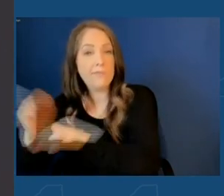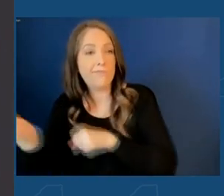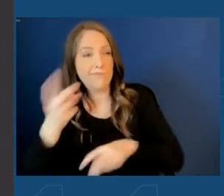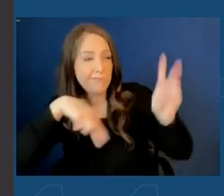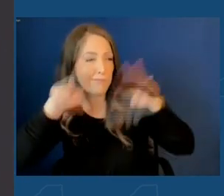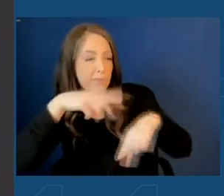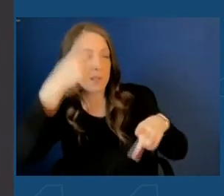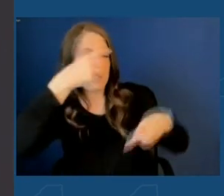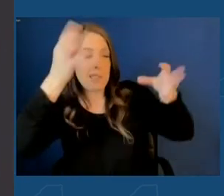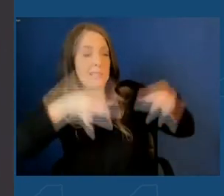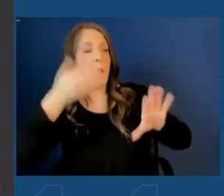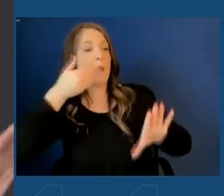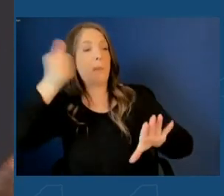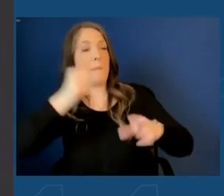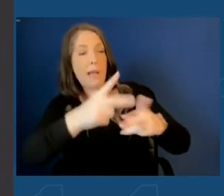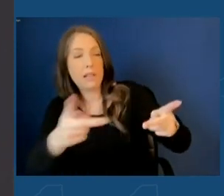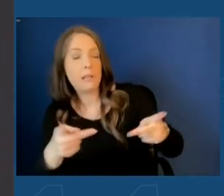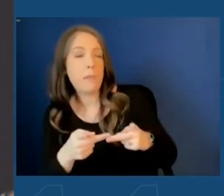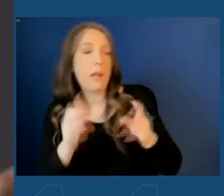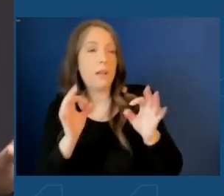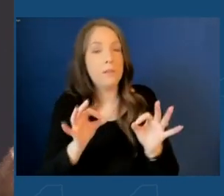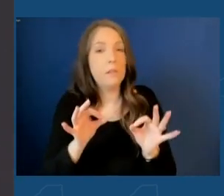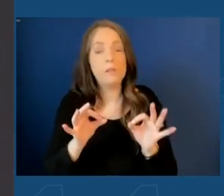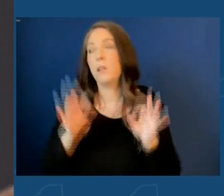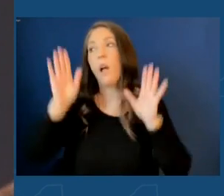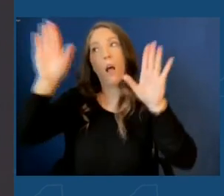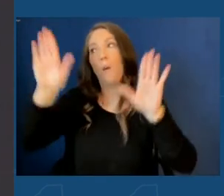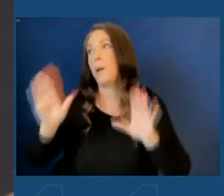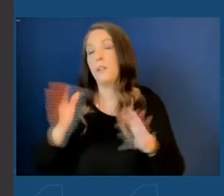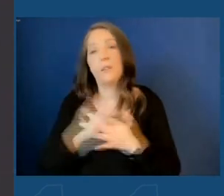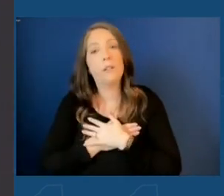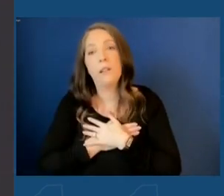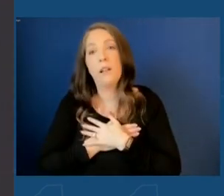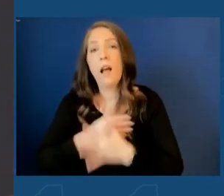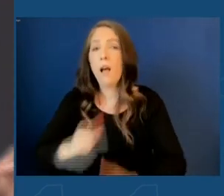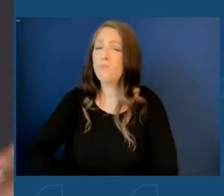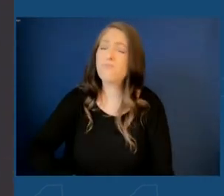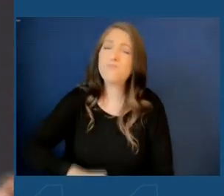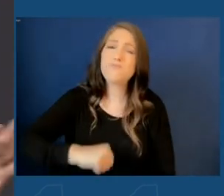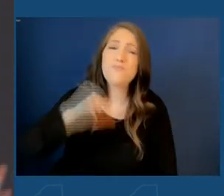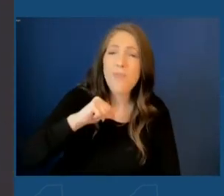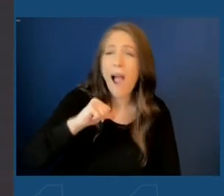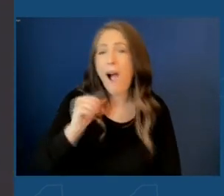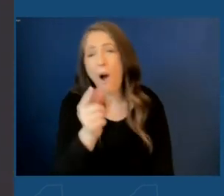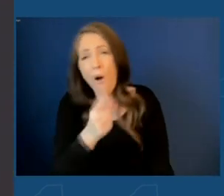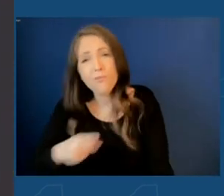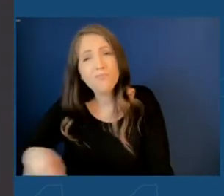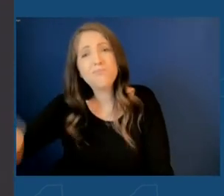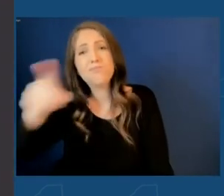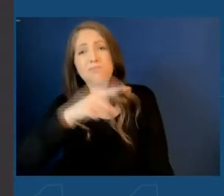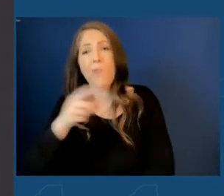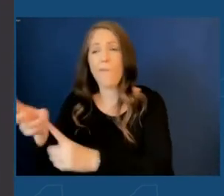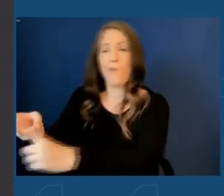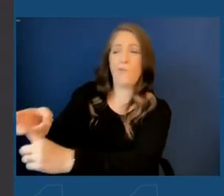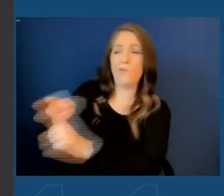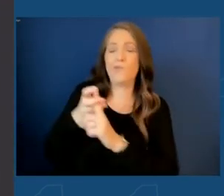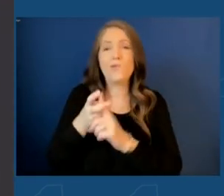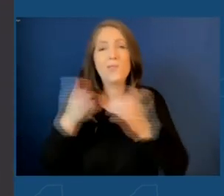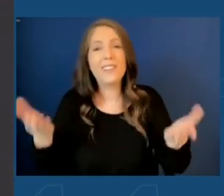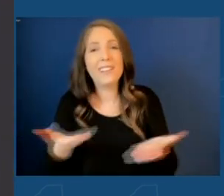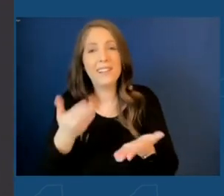Micron is simply phenomenal. And I can't tell you guys how proud I am of you in bringing us here to